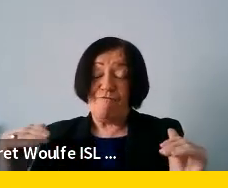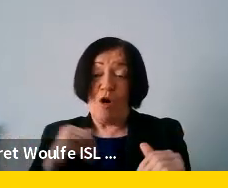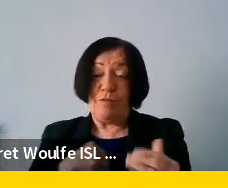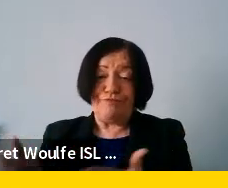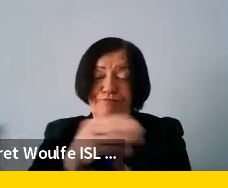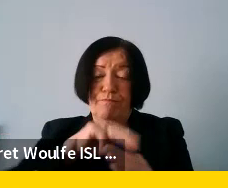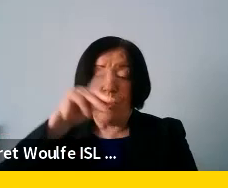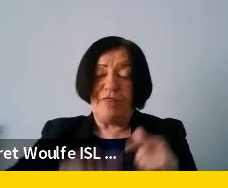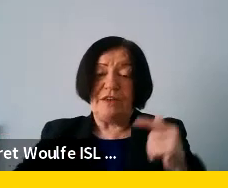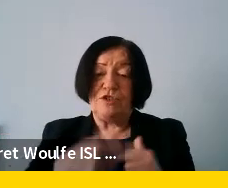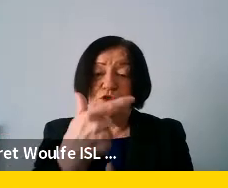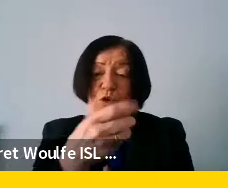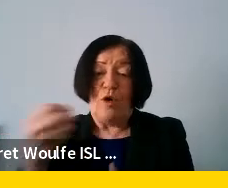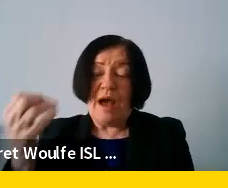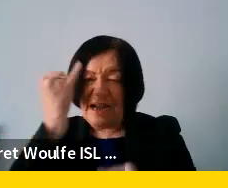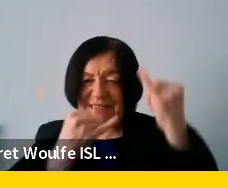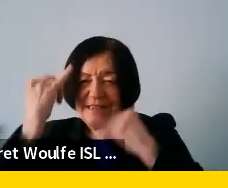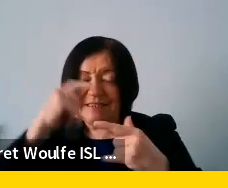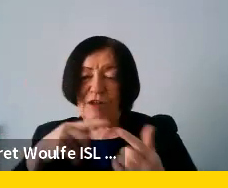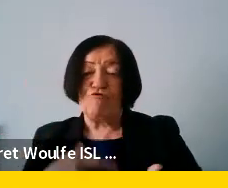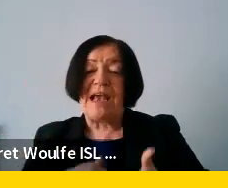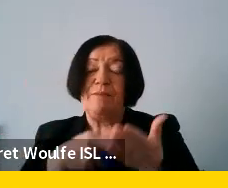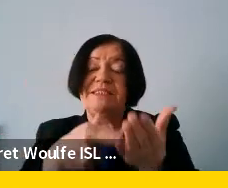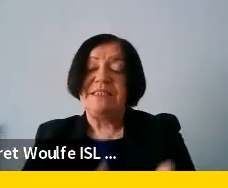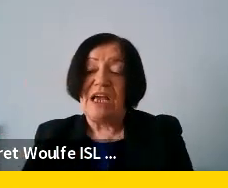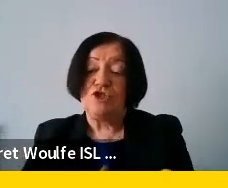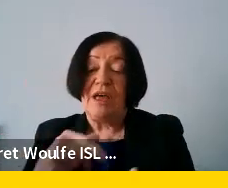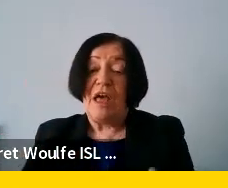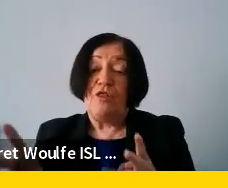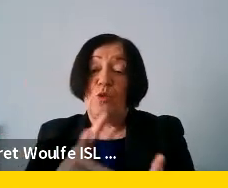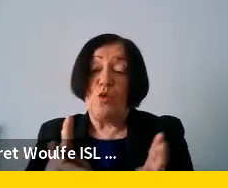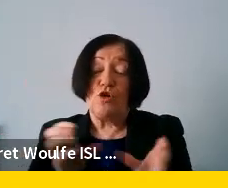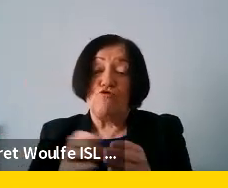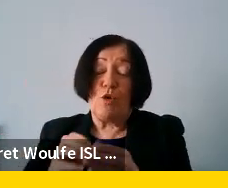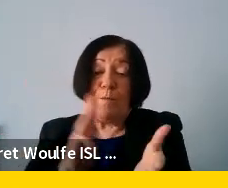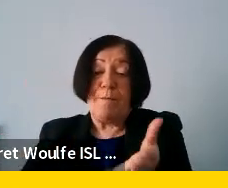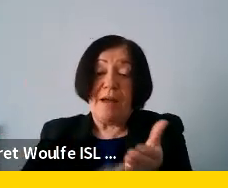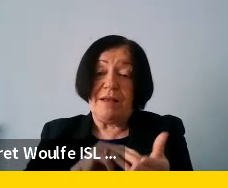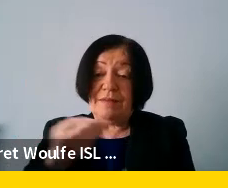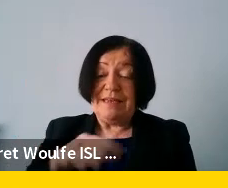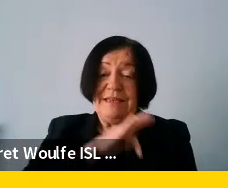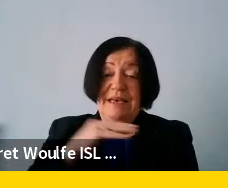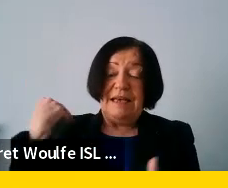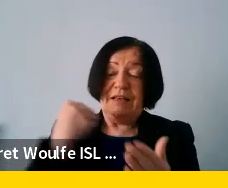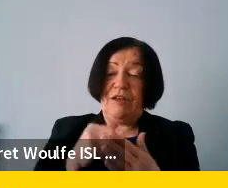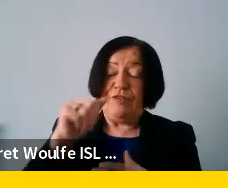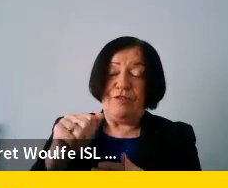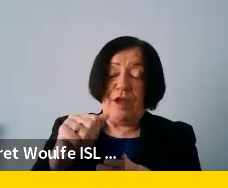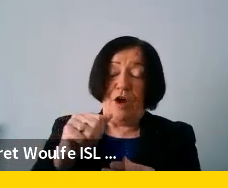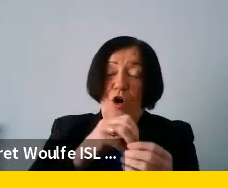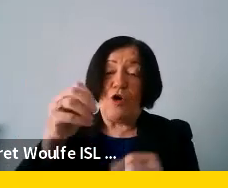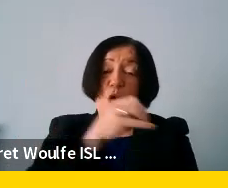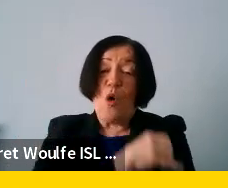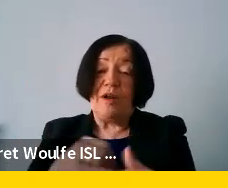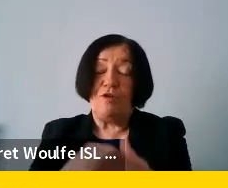more than 200 ideas and recommendations and the working group members by themselves since their umbrella organizations